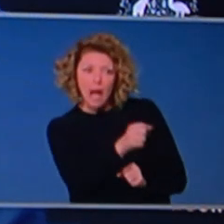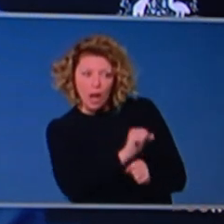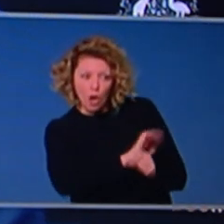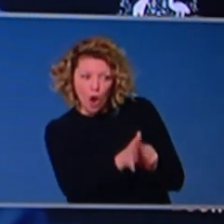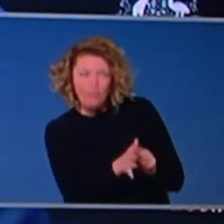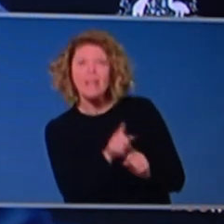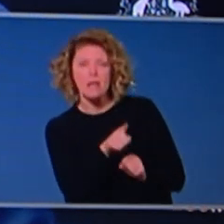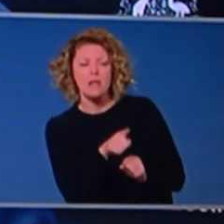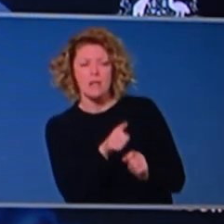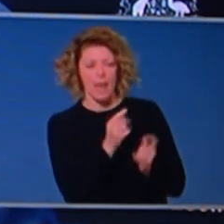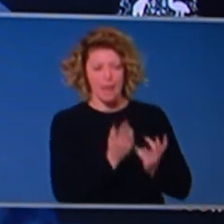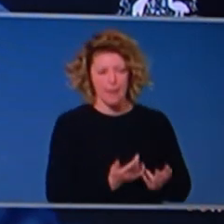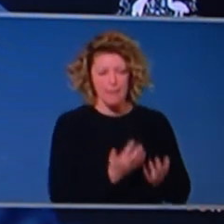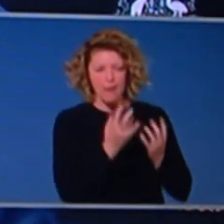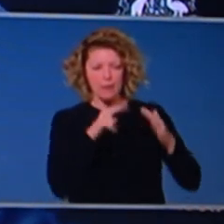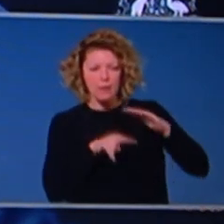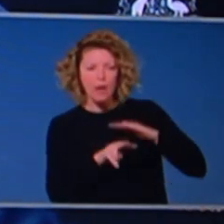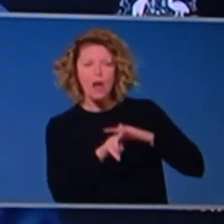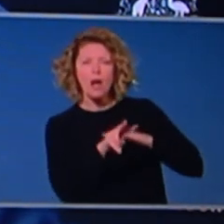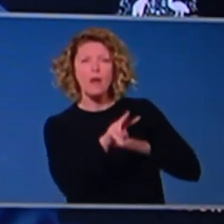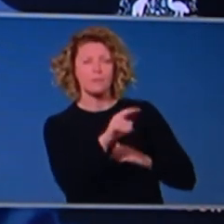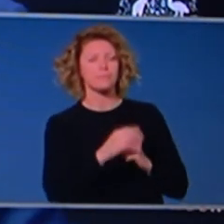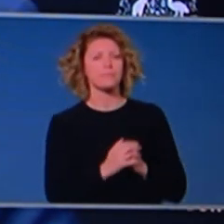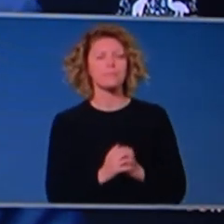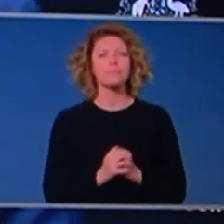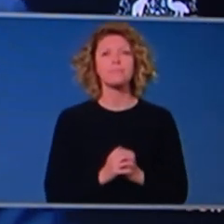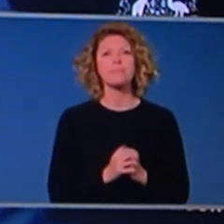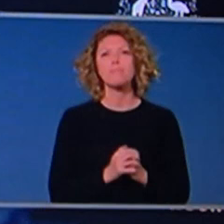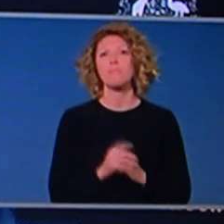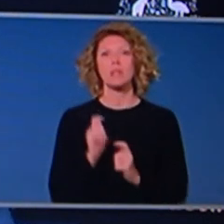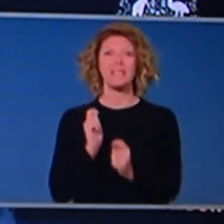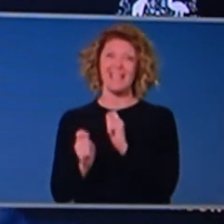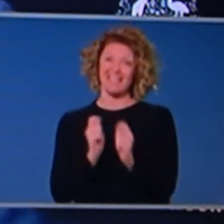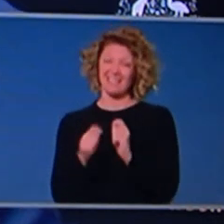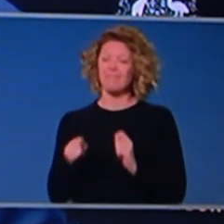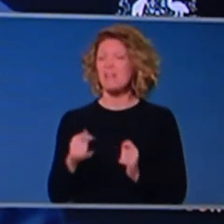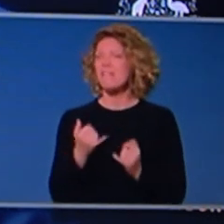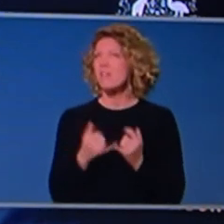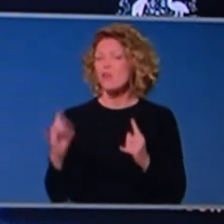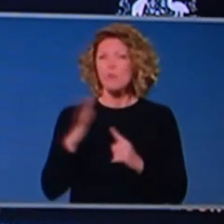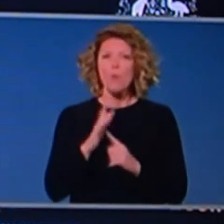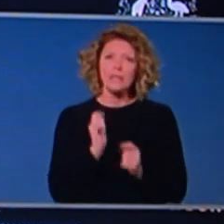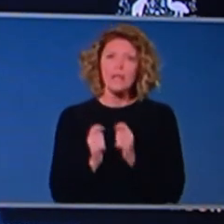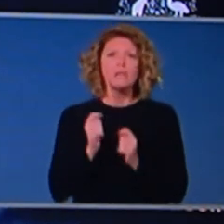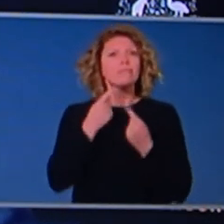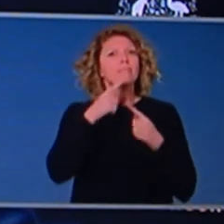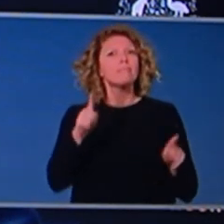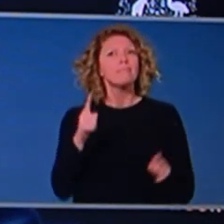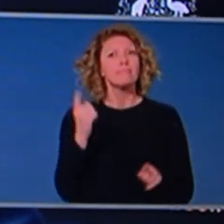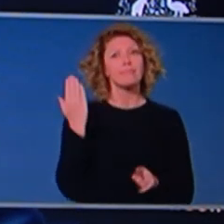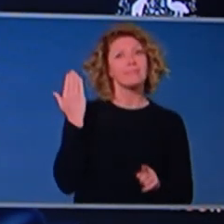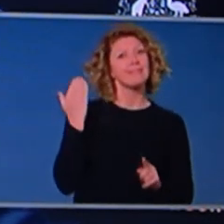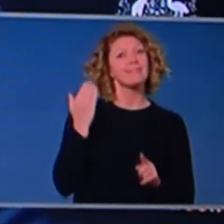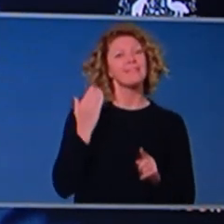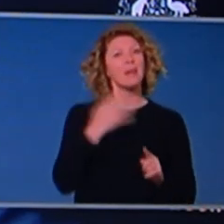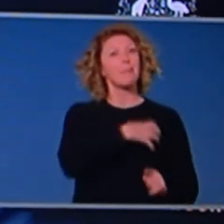Testing capacity. Expansion of testing capacity was a really important issue. You've heard the announcement from Minister Hunt earlier in this